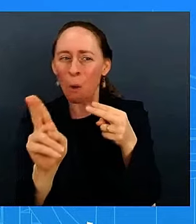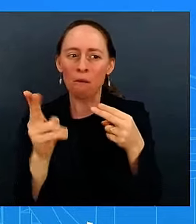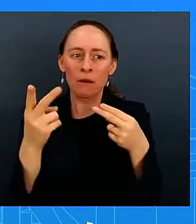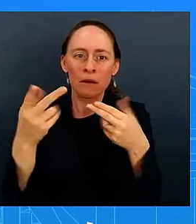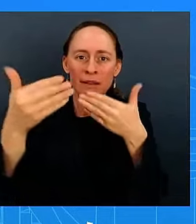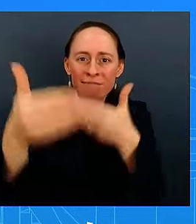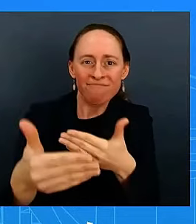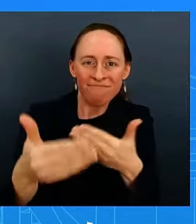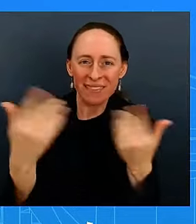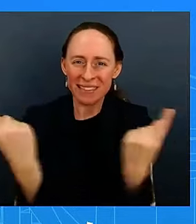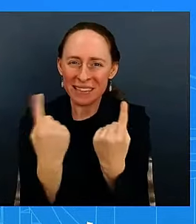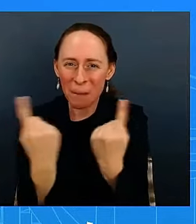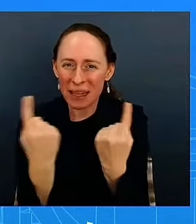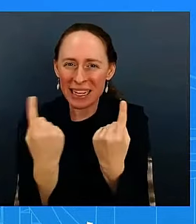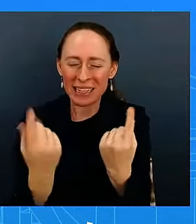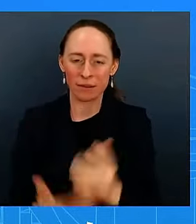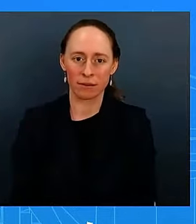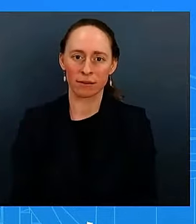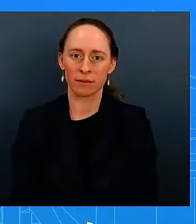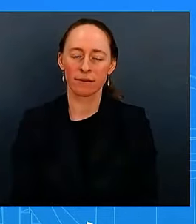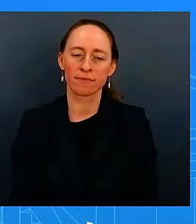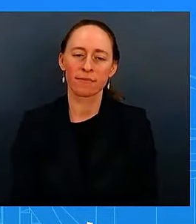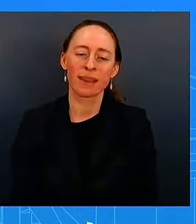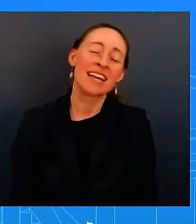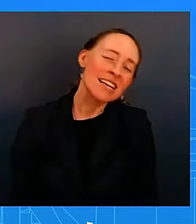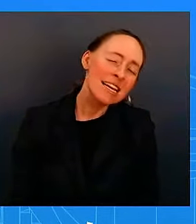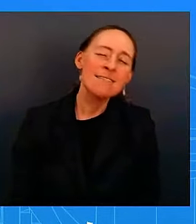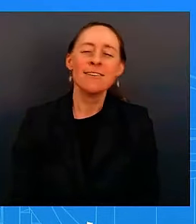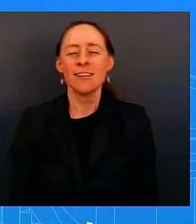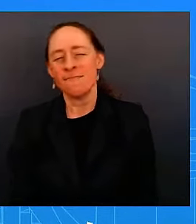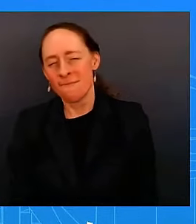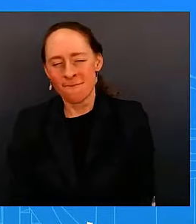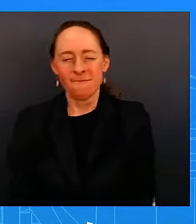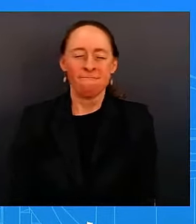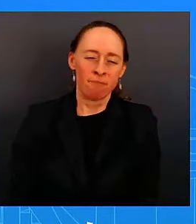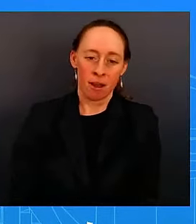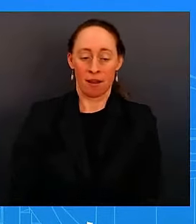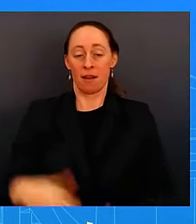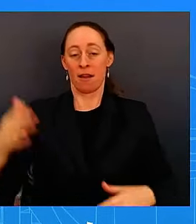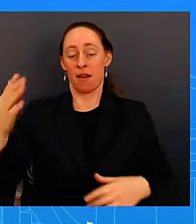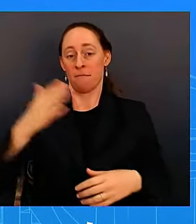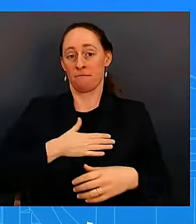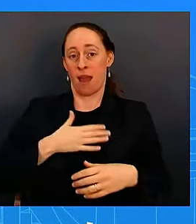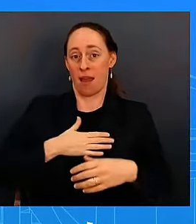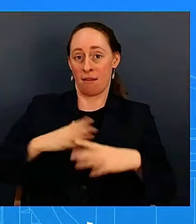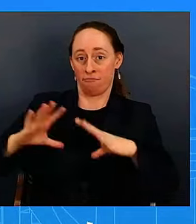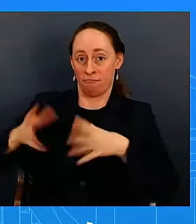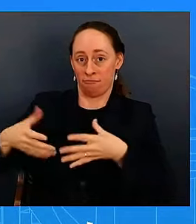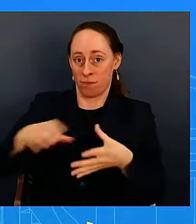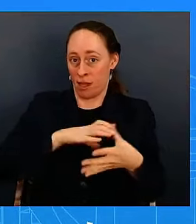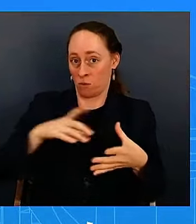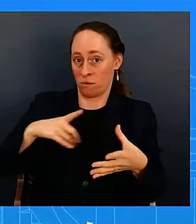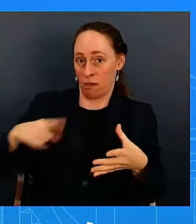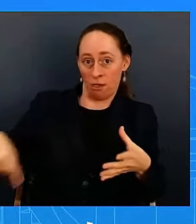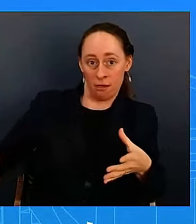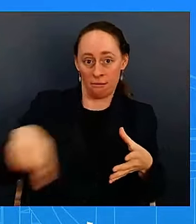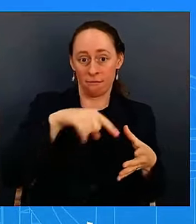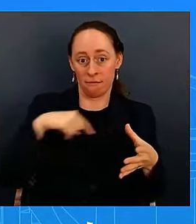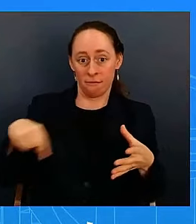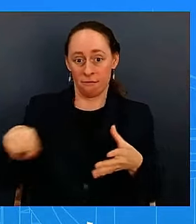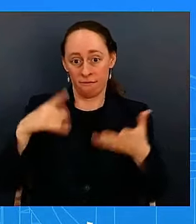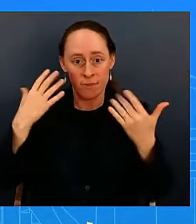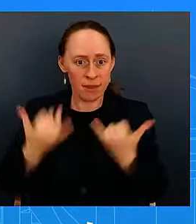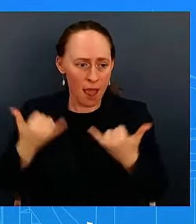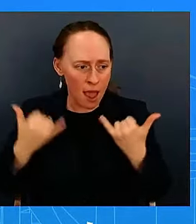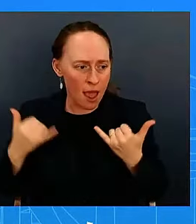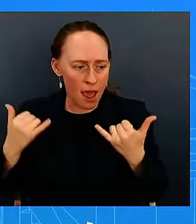well let me actually let me tell you where we put from the council so we are at a an economic moment that i hope i've conveyed to